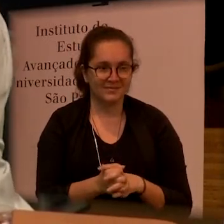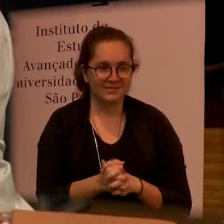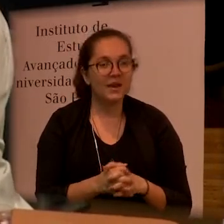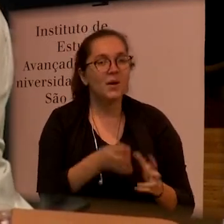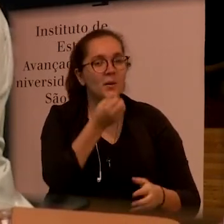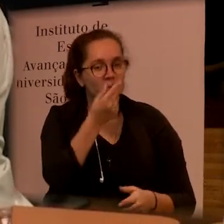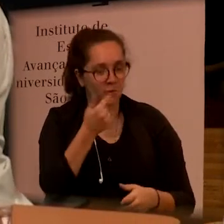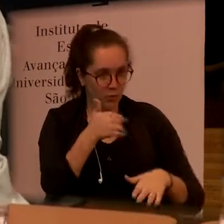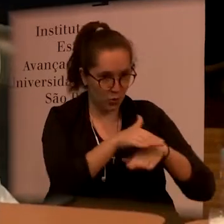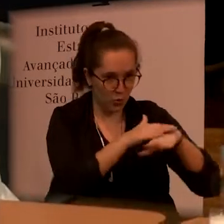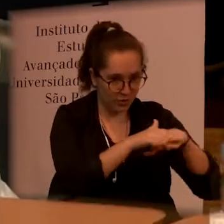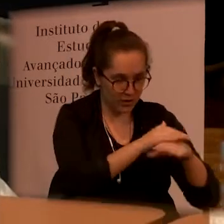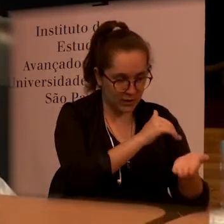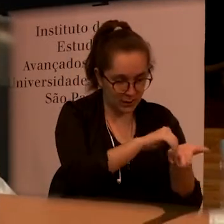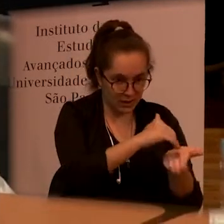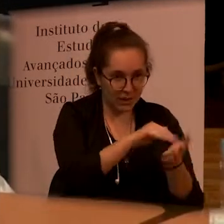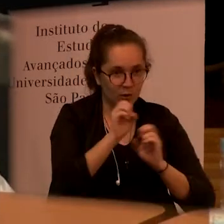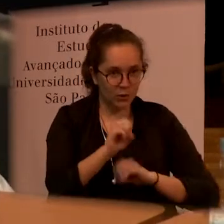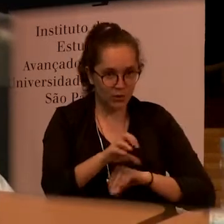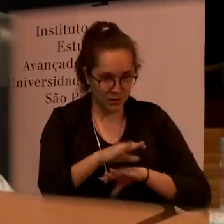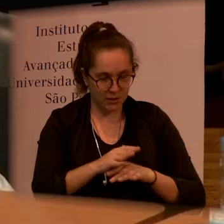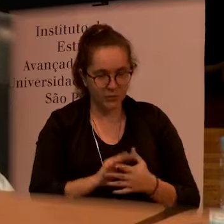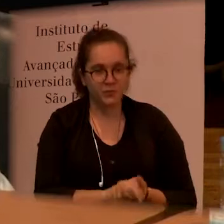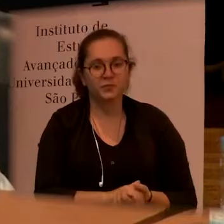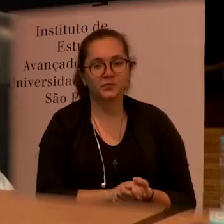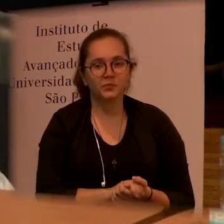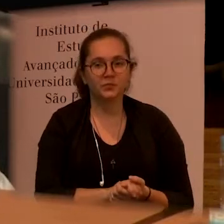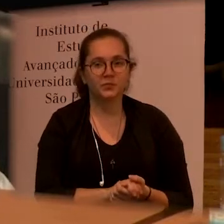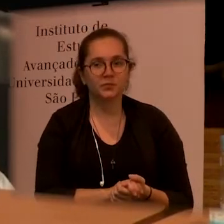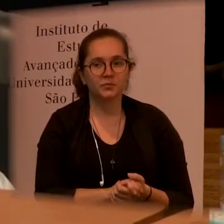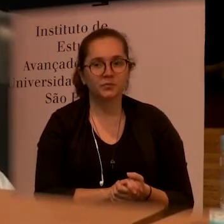yesterday I talked to the secretary of education